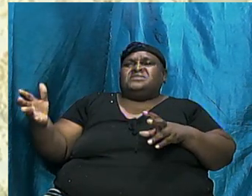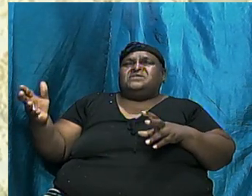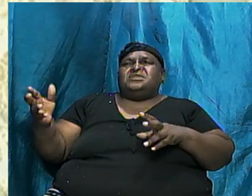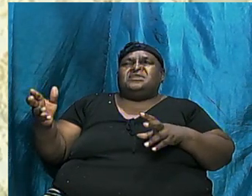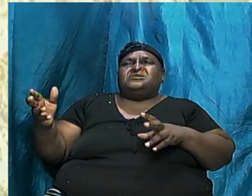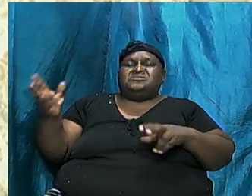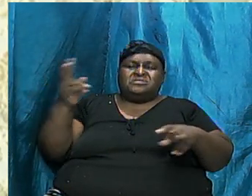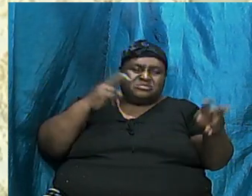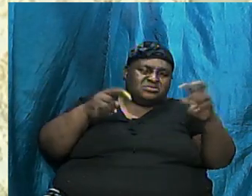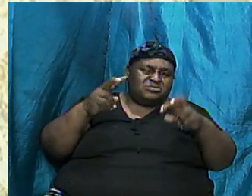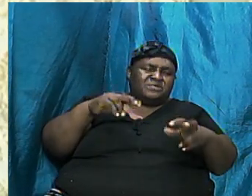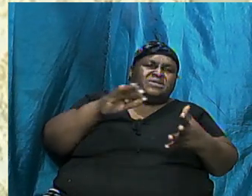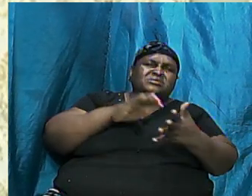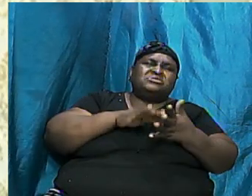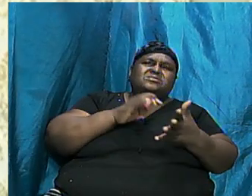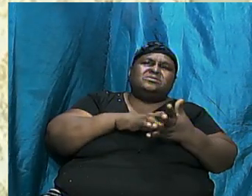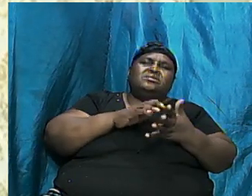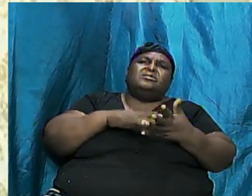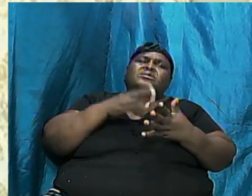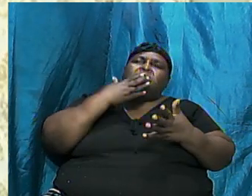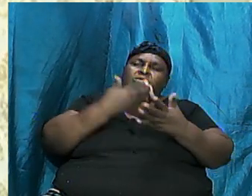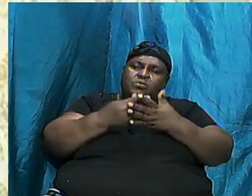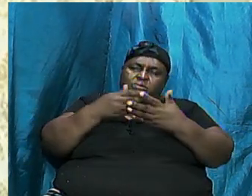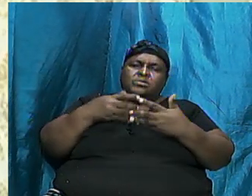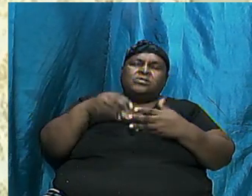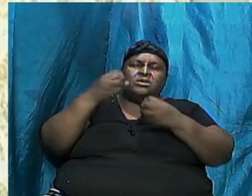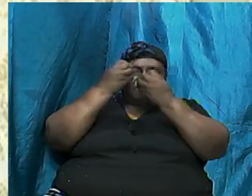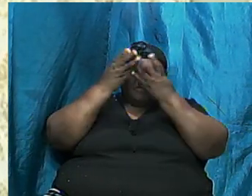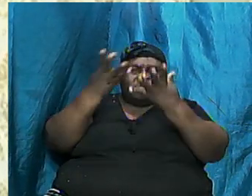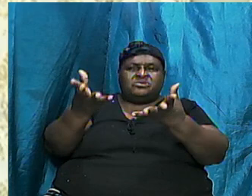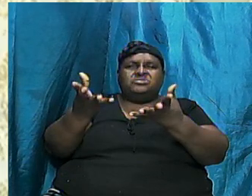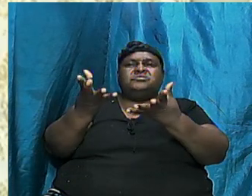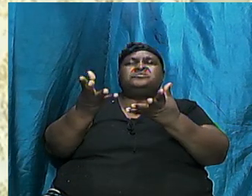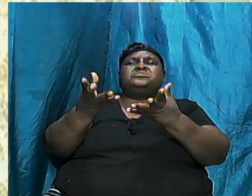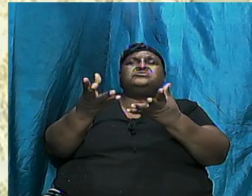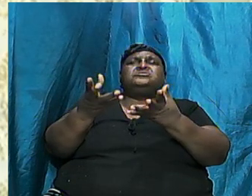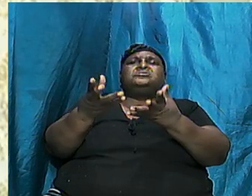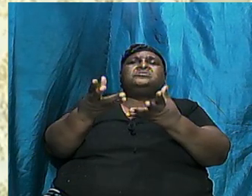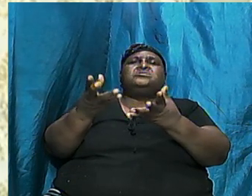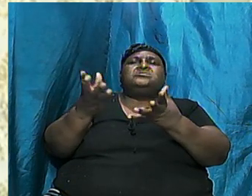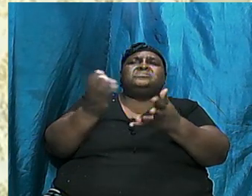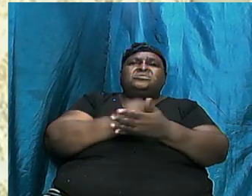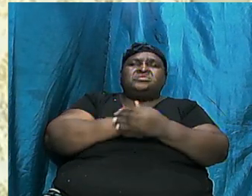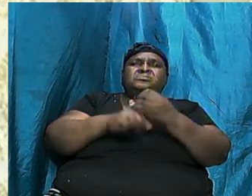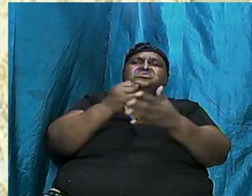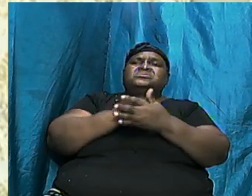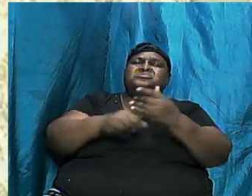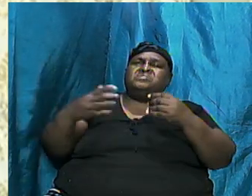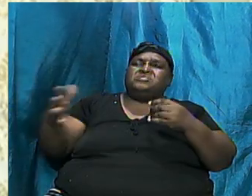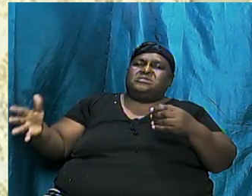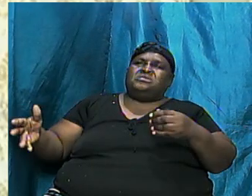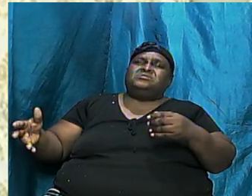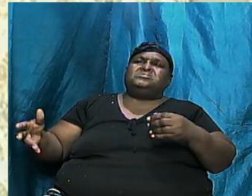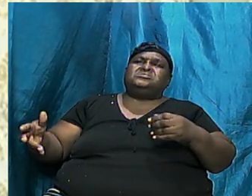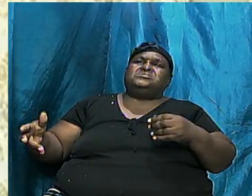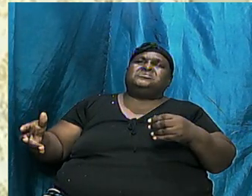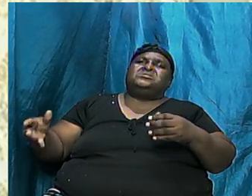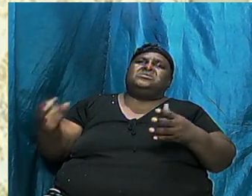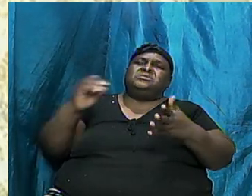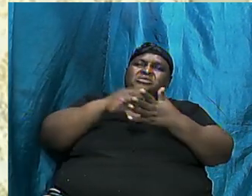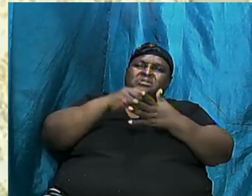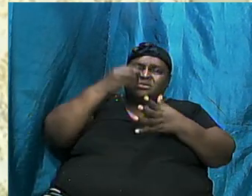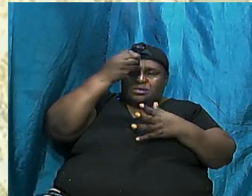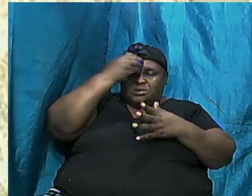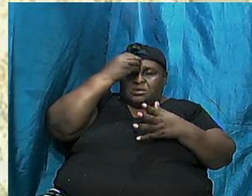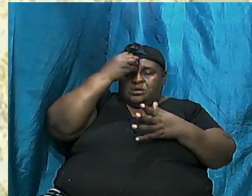Good Information Of Course It Is Good Information Make Note Of The Information But Extract The Points Of Learning